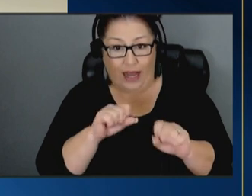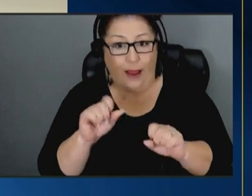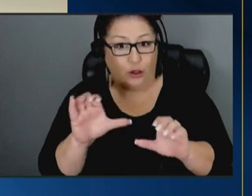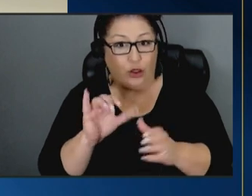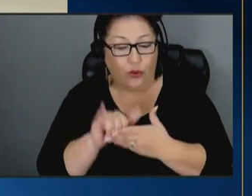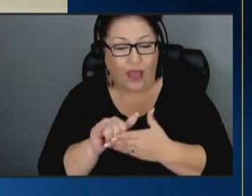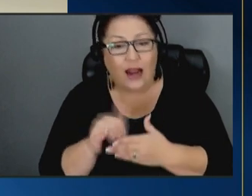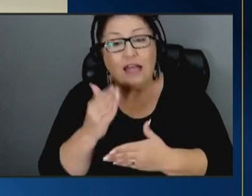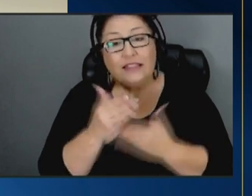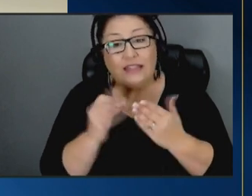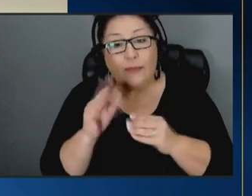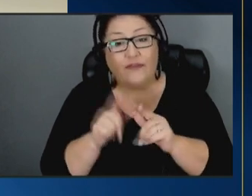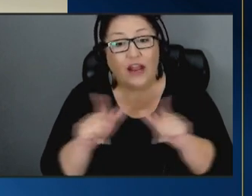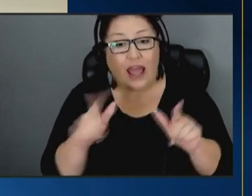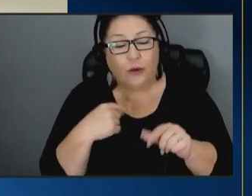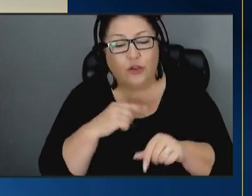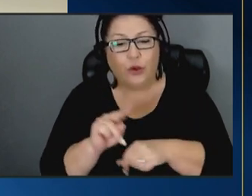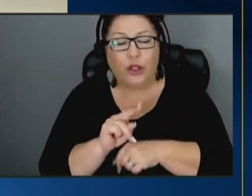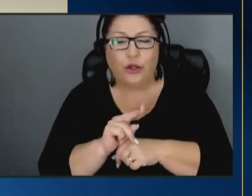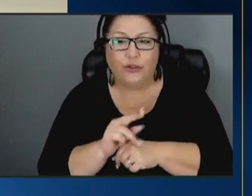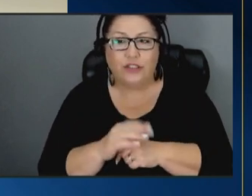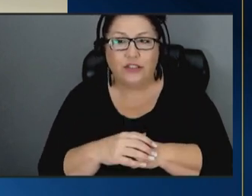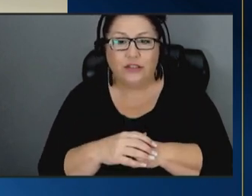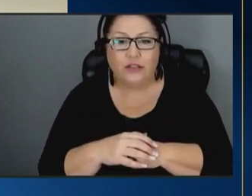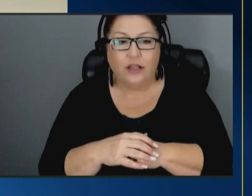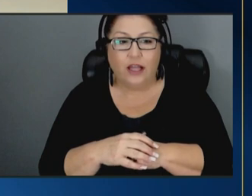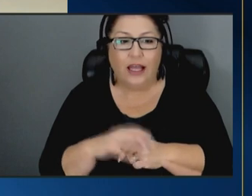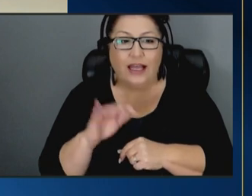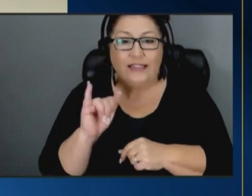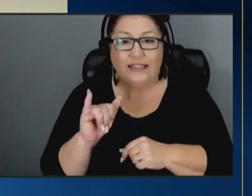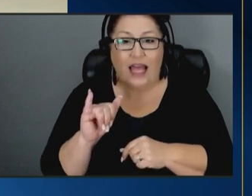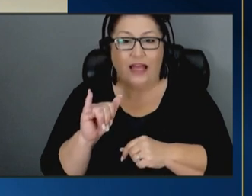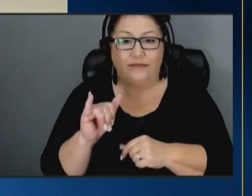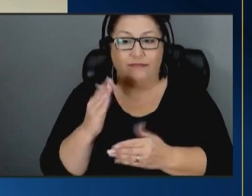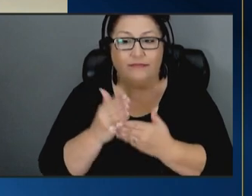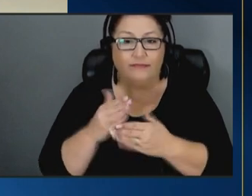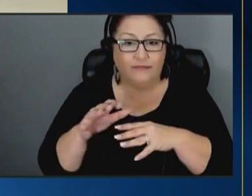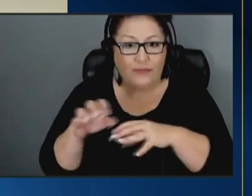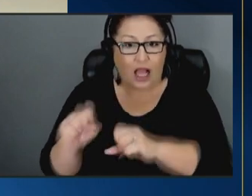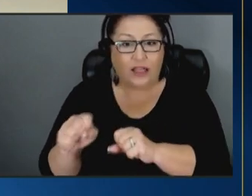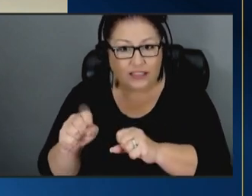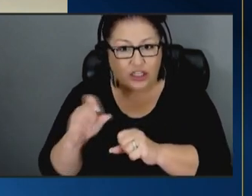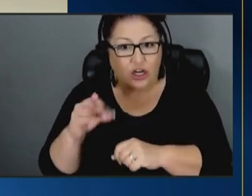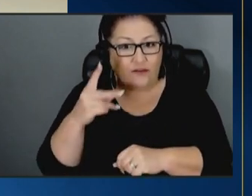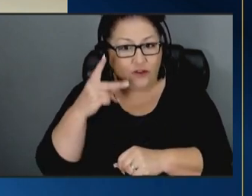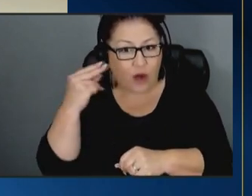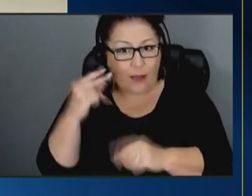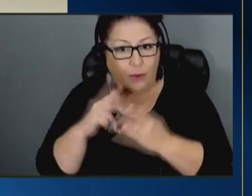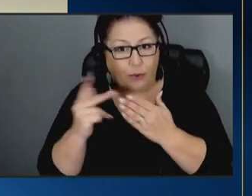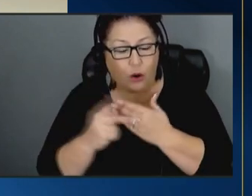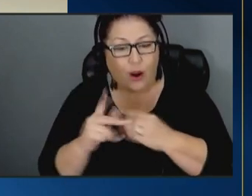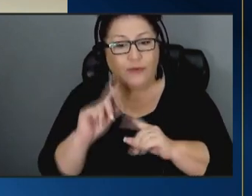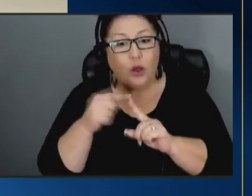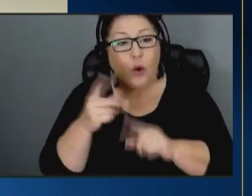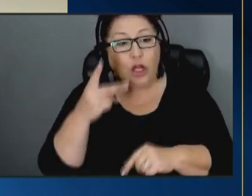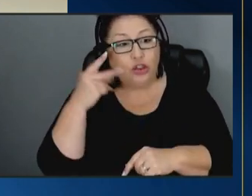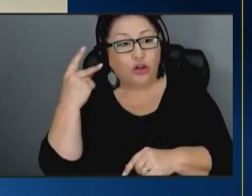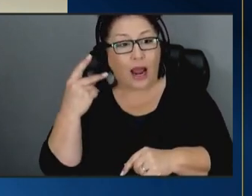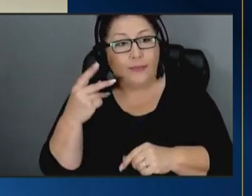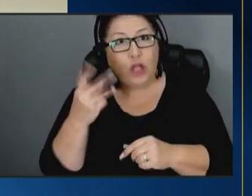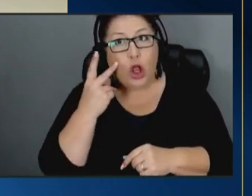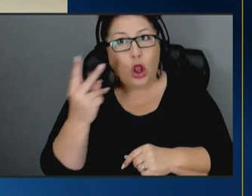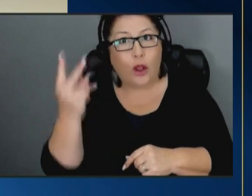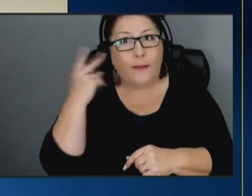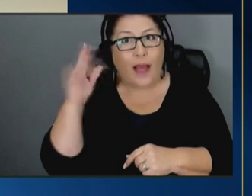some of the language that we use is is around decolonization of tribal programs so when tribes are uh looking back to their